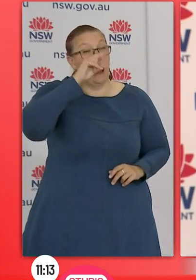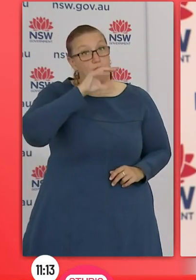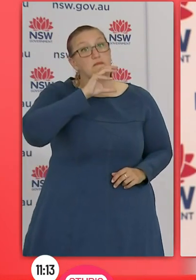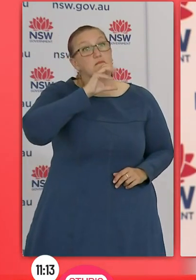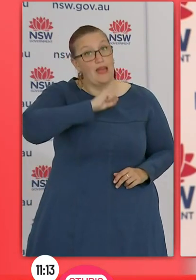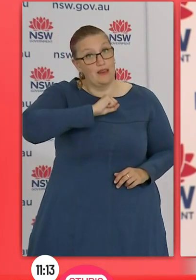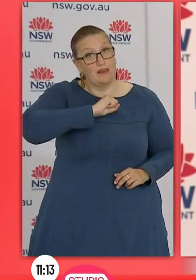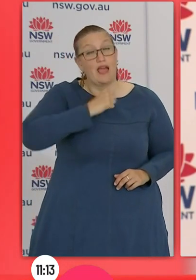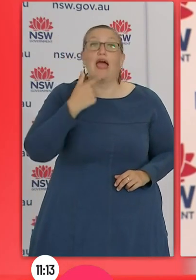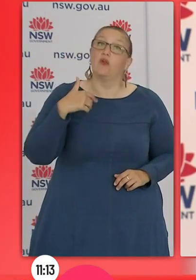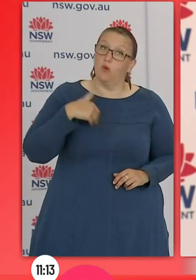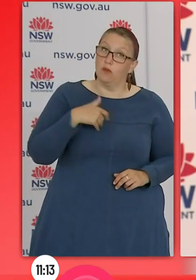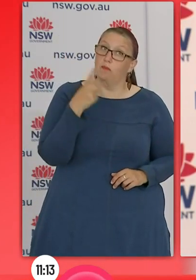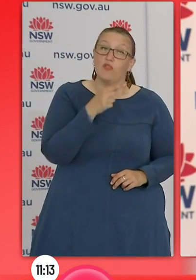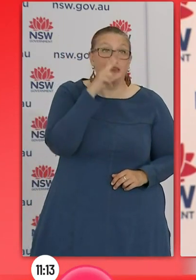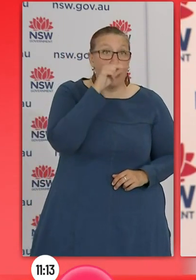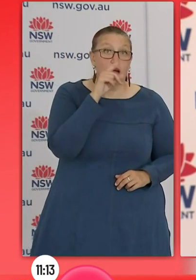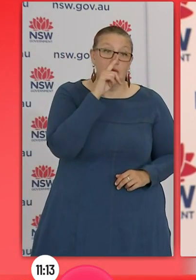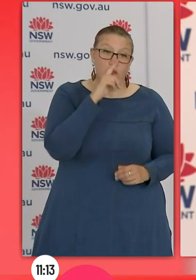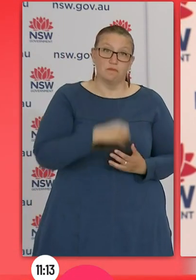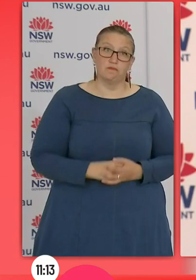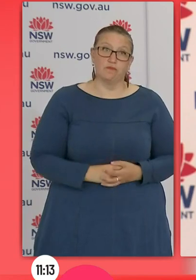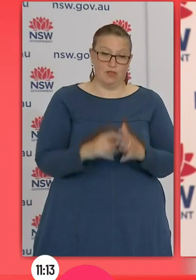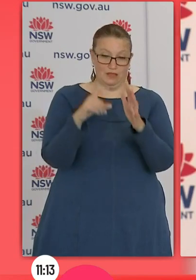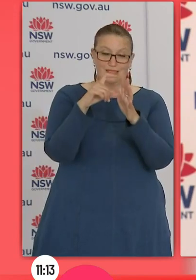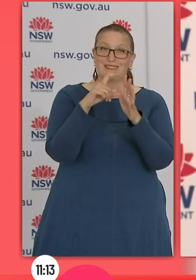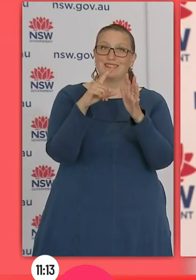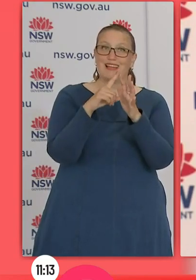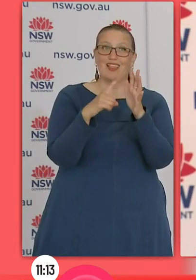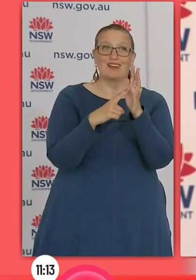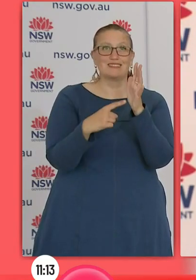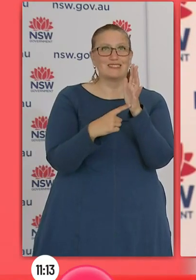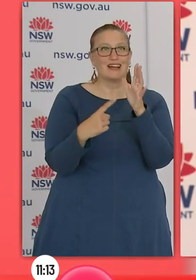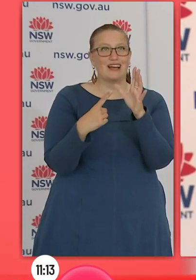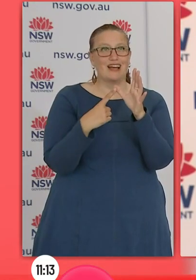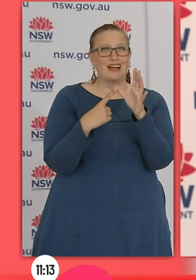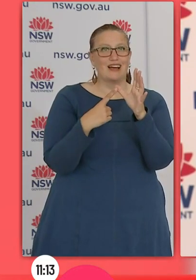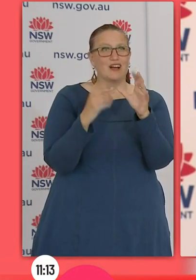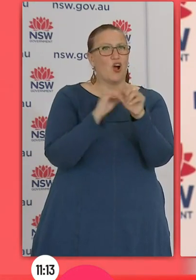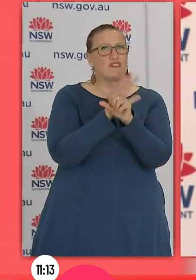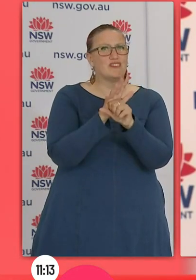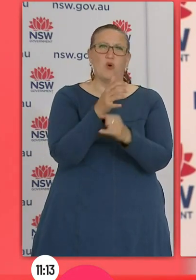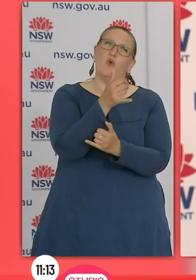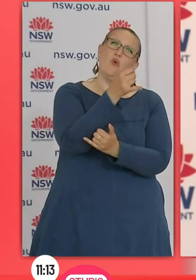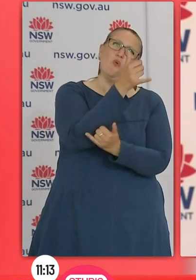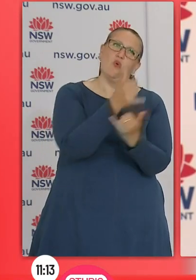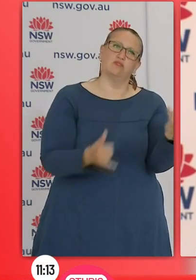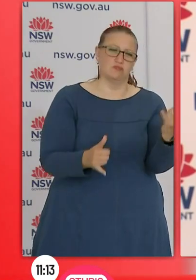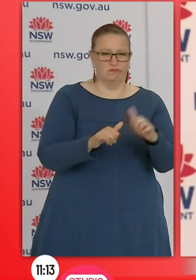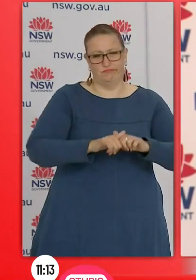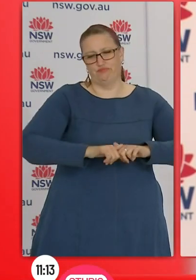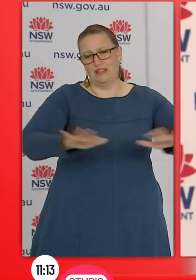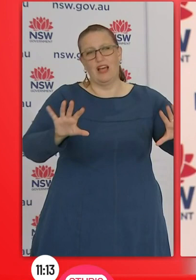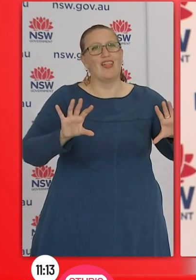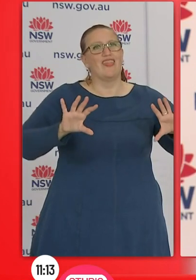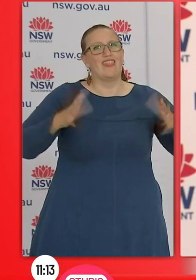and women. Delta variant of the vaccine is much more infectious than the